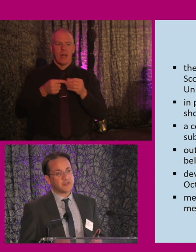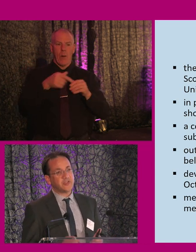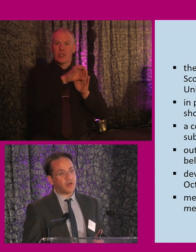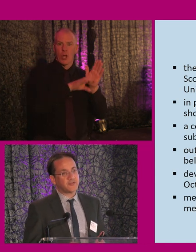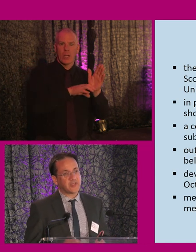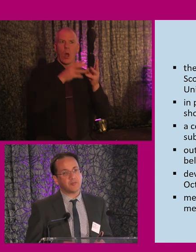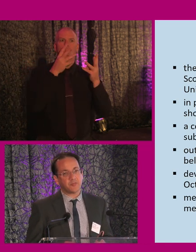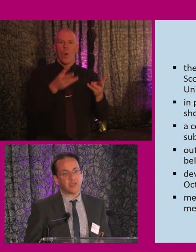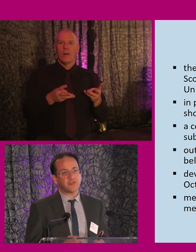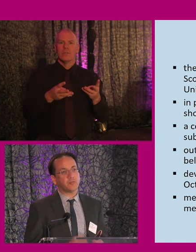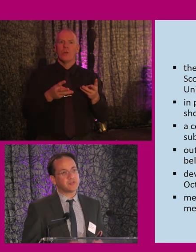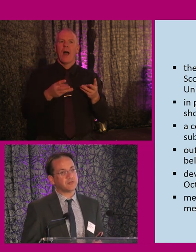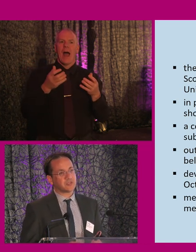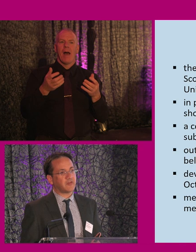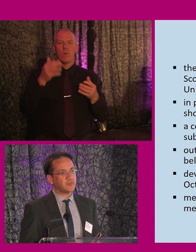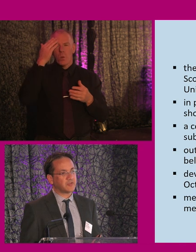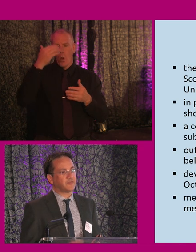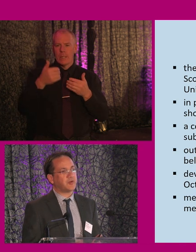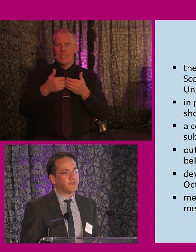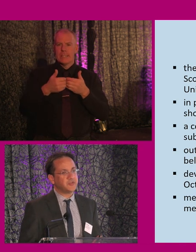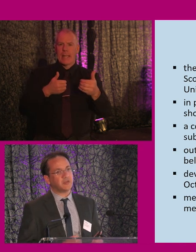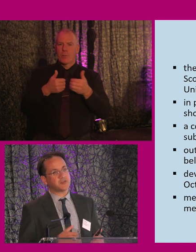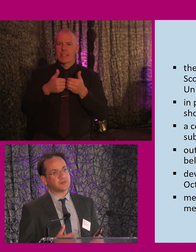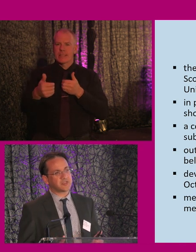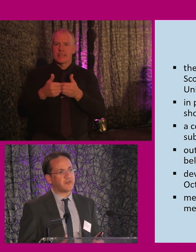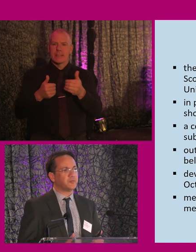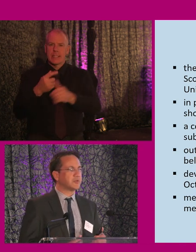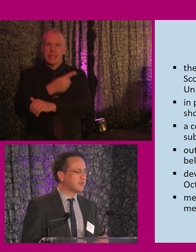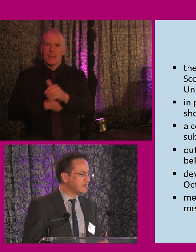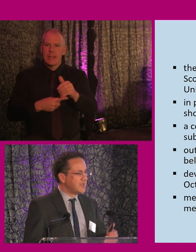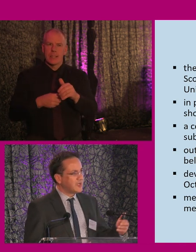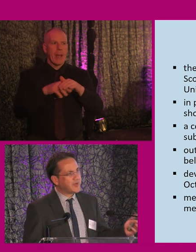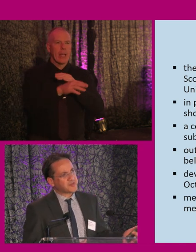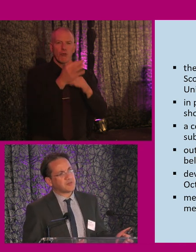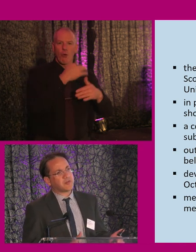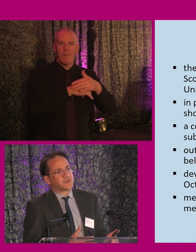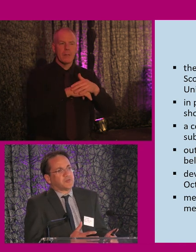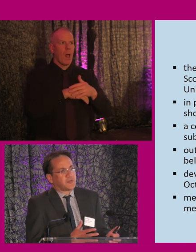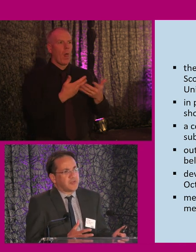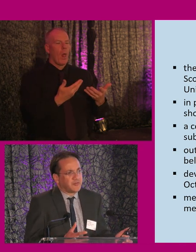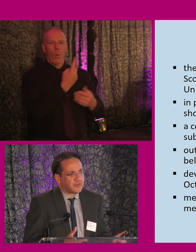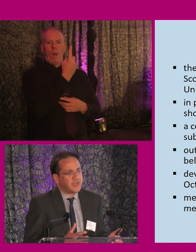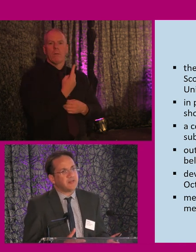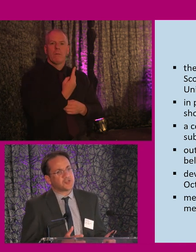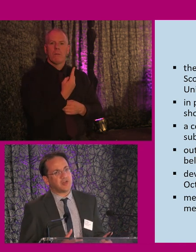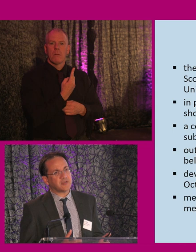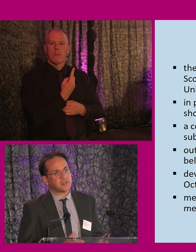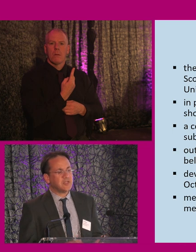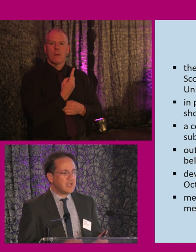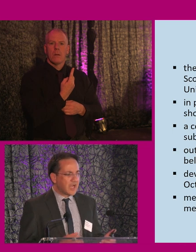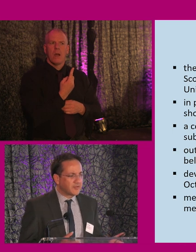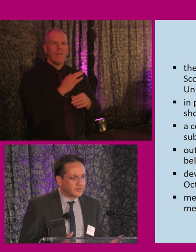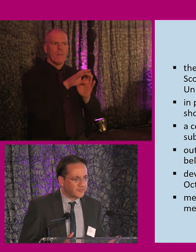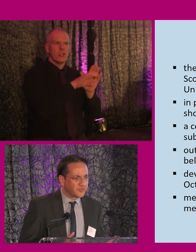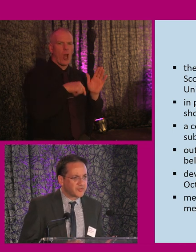that we often came up against when we talked to government. So very often you go to talk to government about some of the sorts of things that are in the Charter